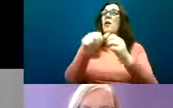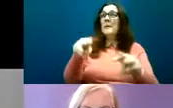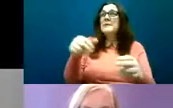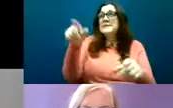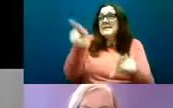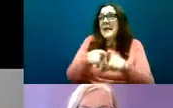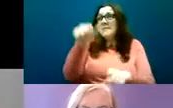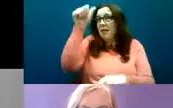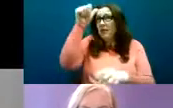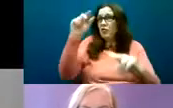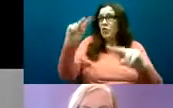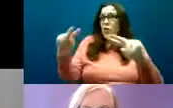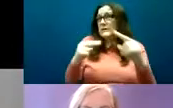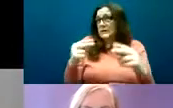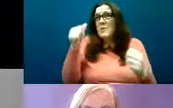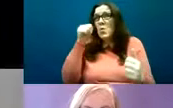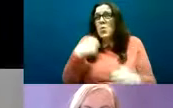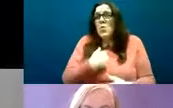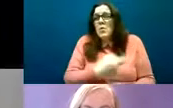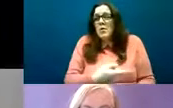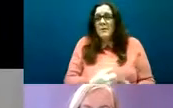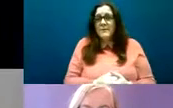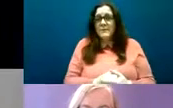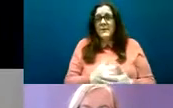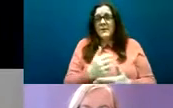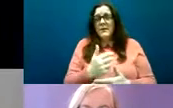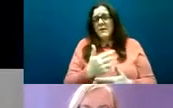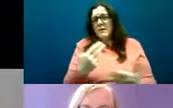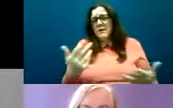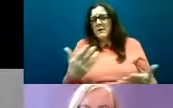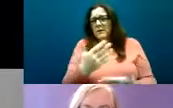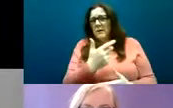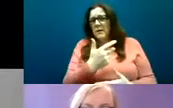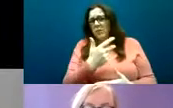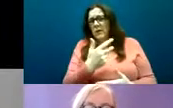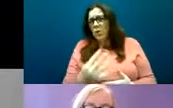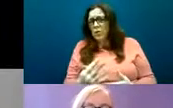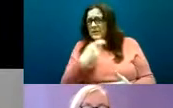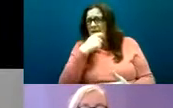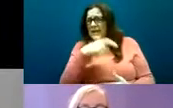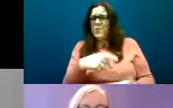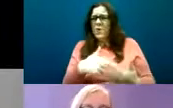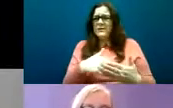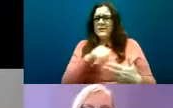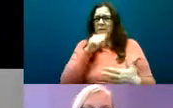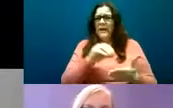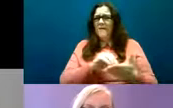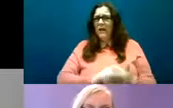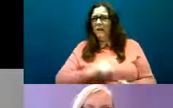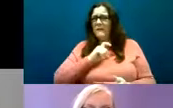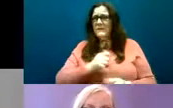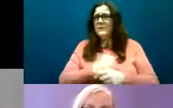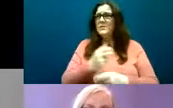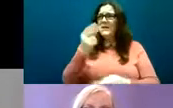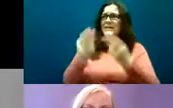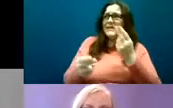as either underconfident or lacking in competence concerning assessment communication and understanding of the needs of